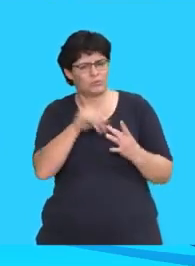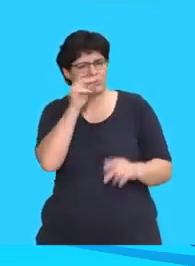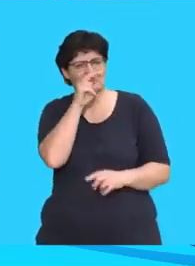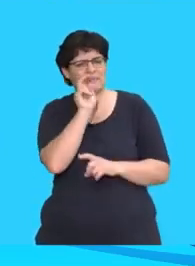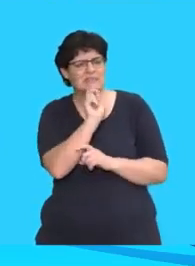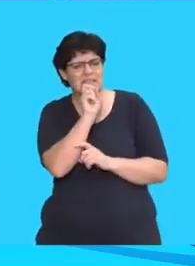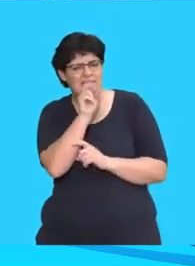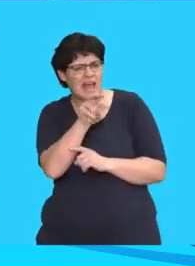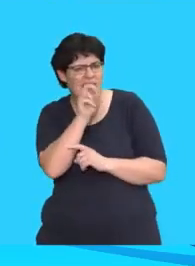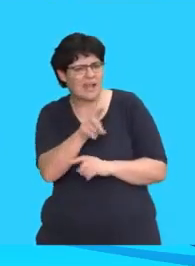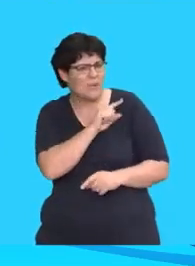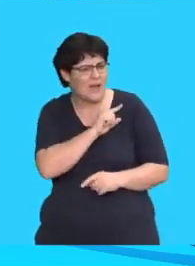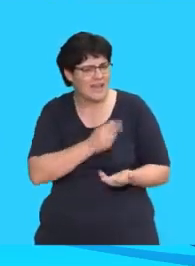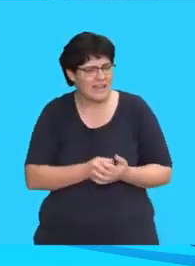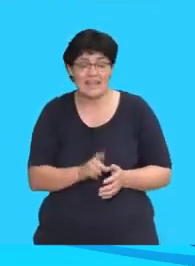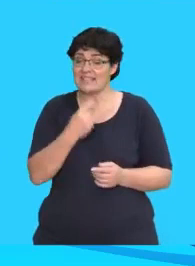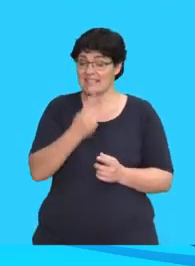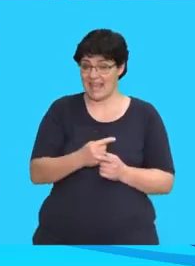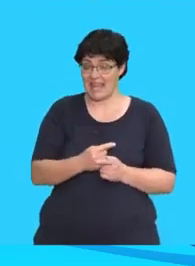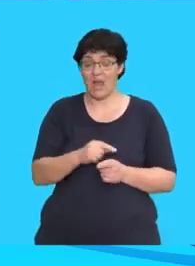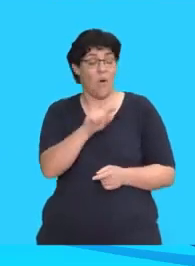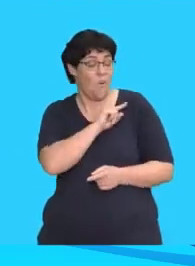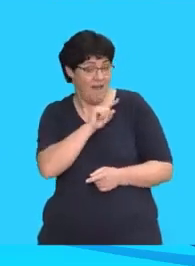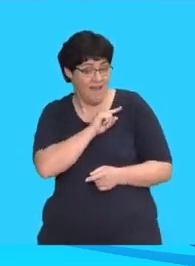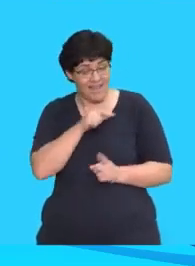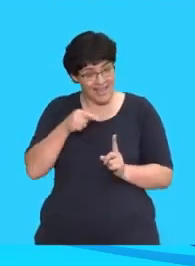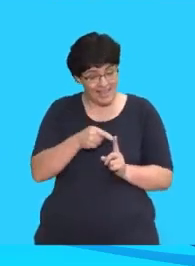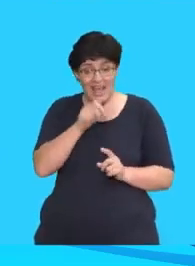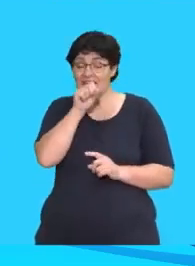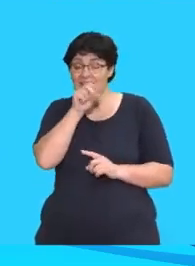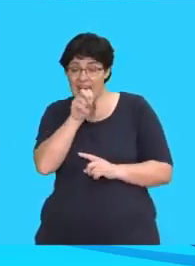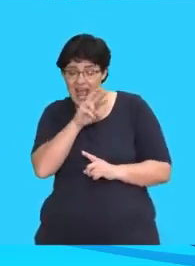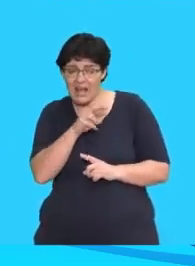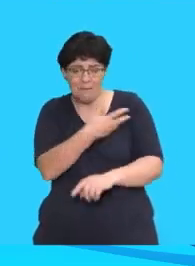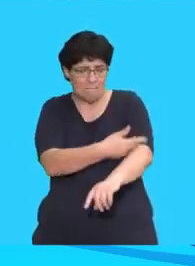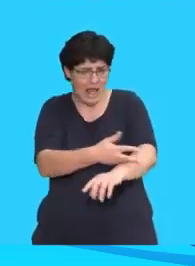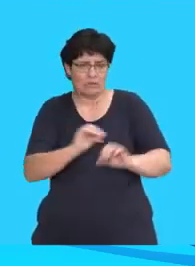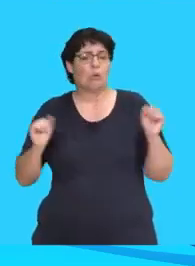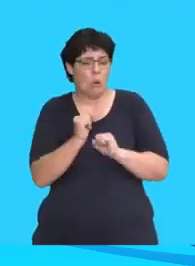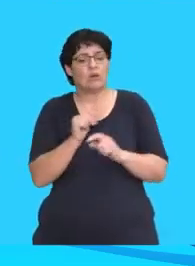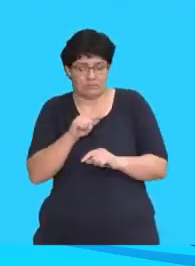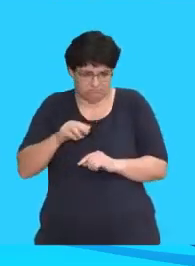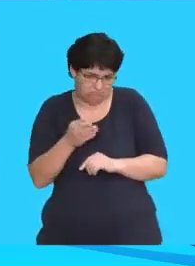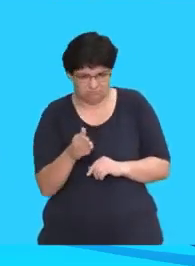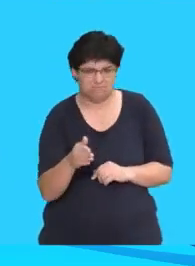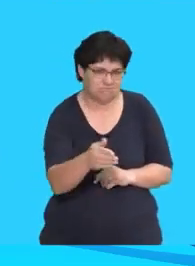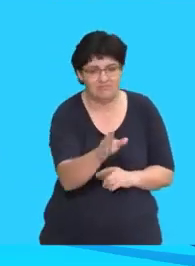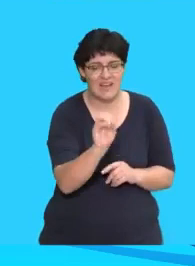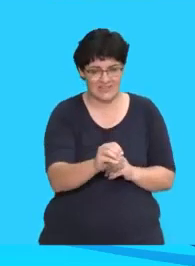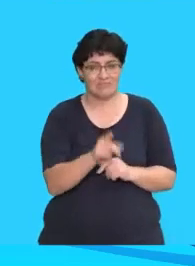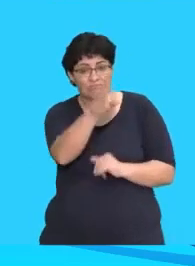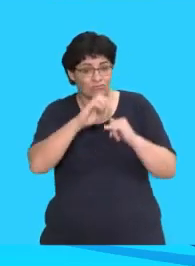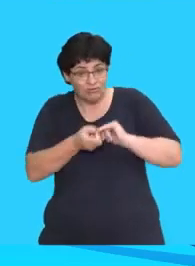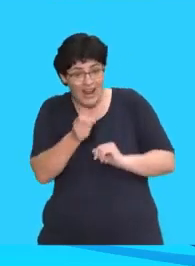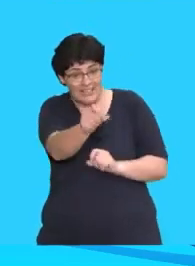snake? Say after me. Because a snake is cold-blooded and slithers. Now you try.